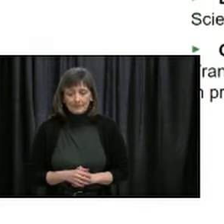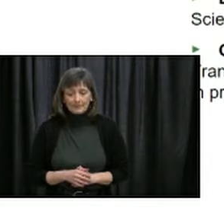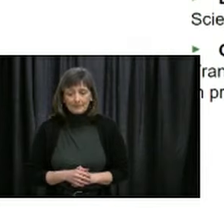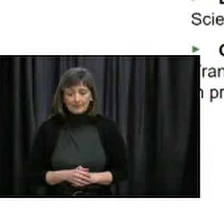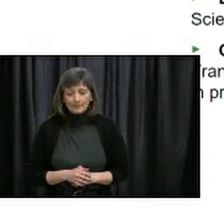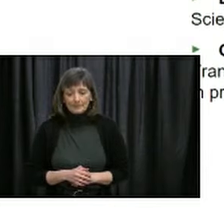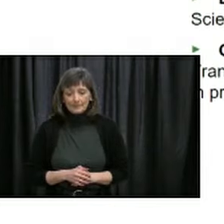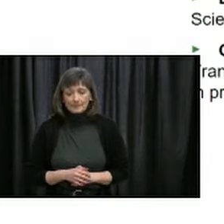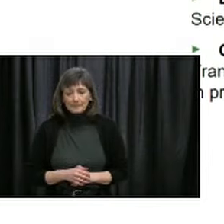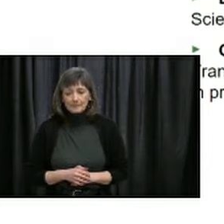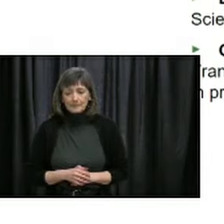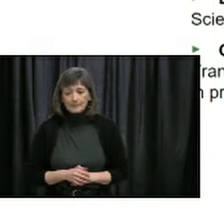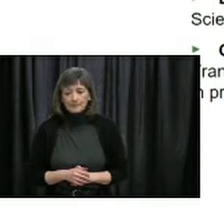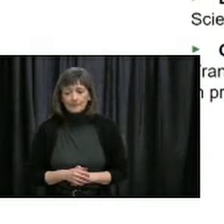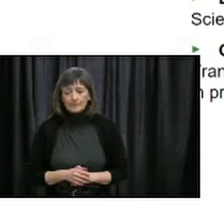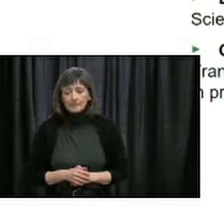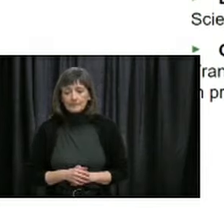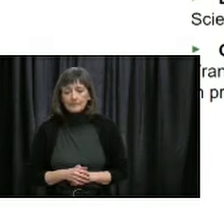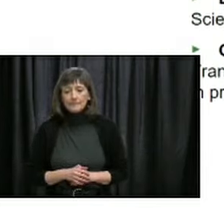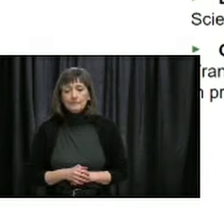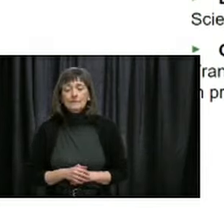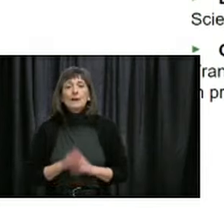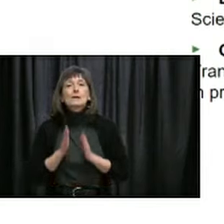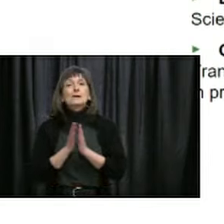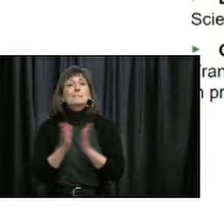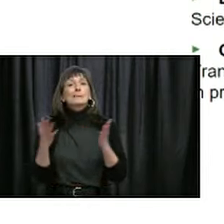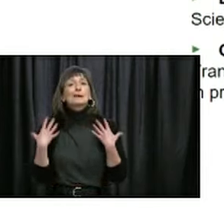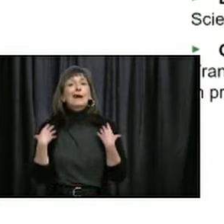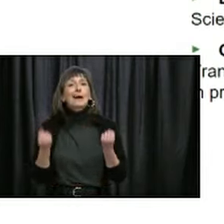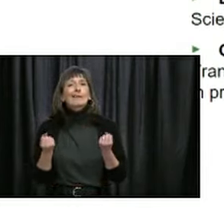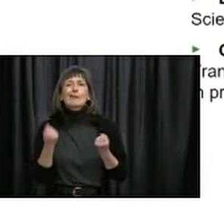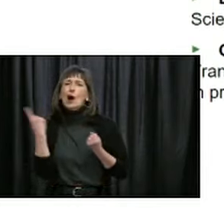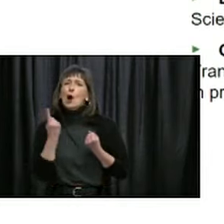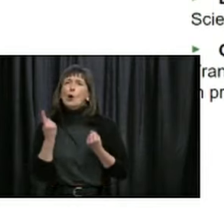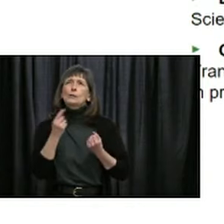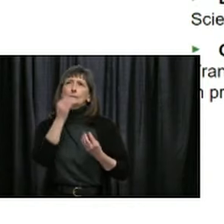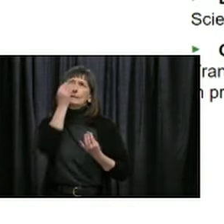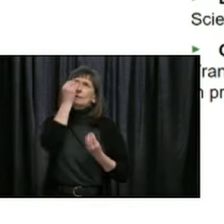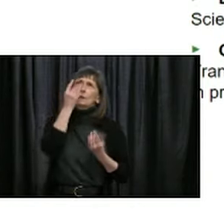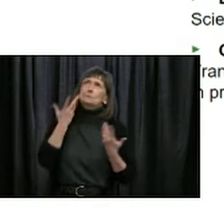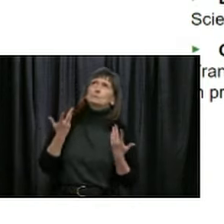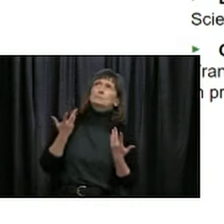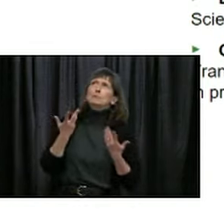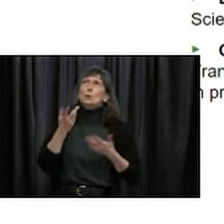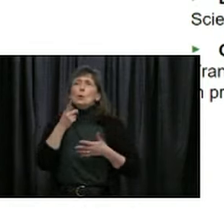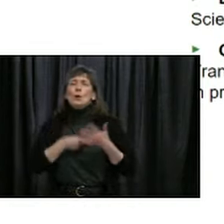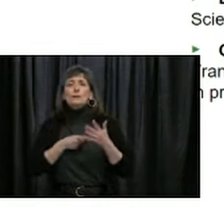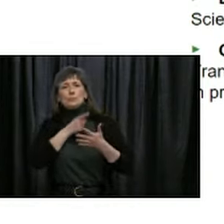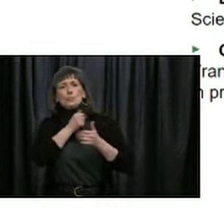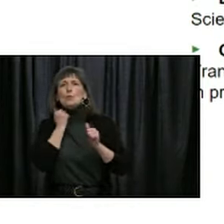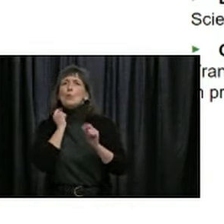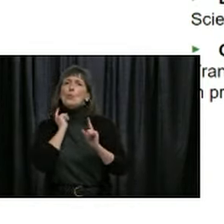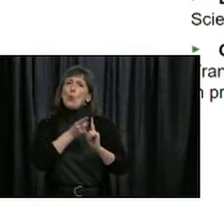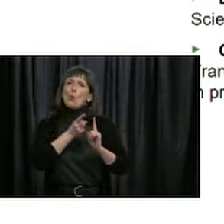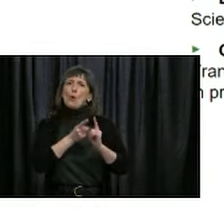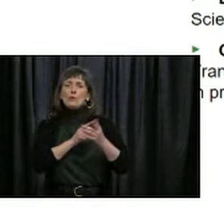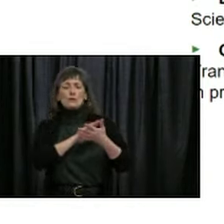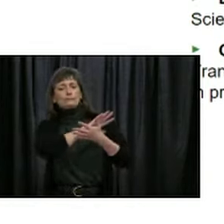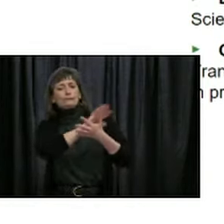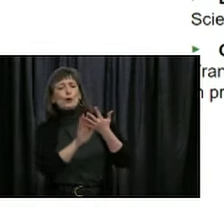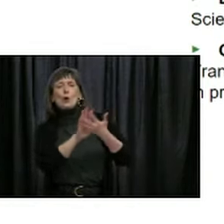So in public health, we always have guiding principles for how we approach something, and it's no different in our response to COVID-19.